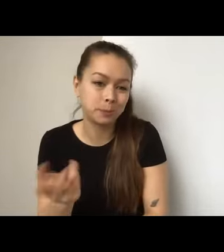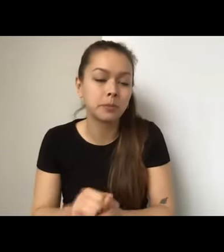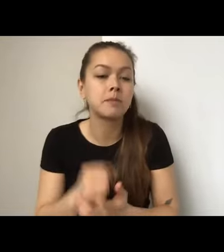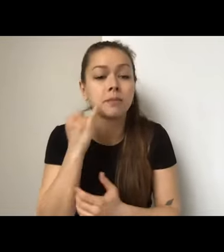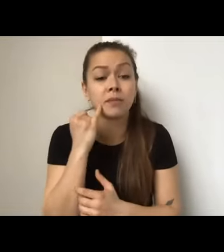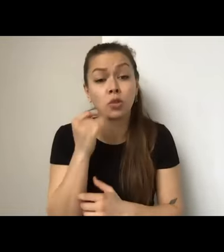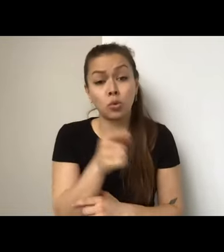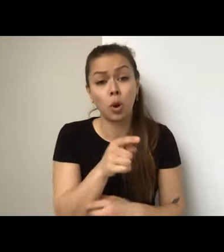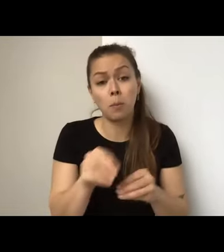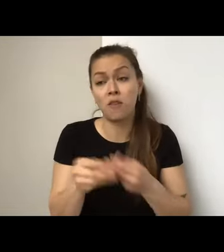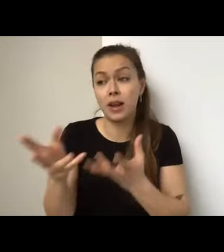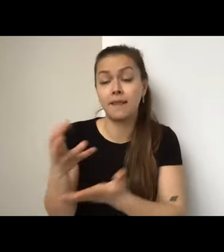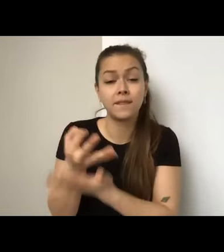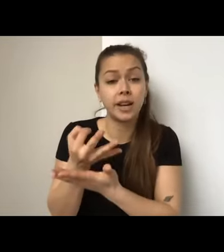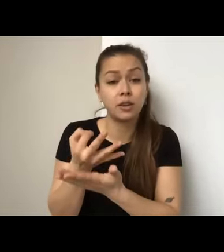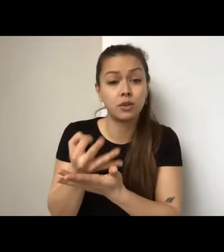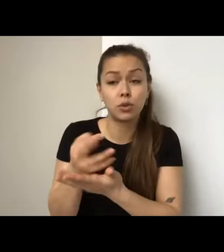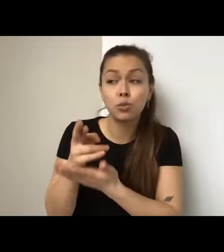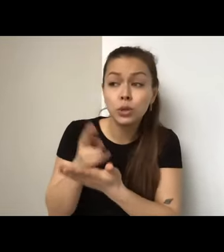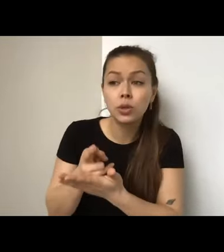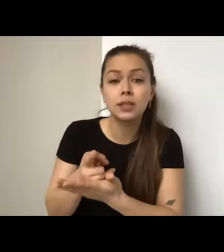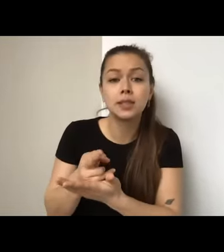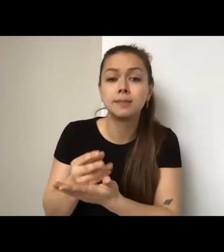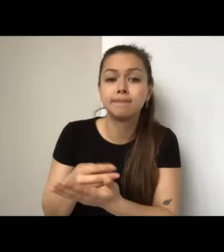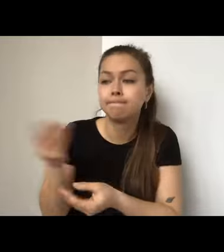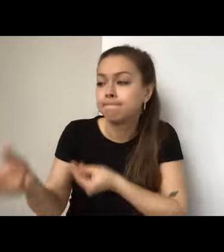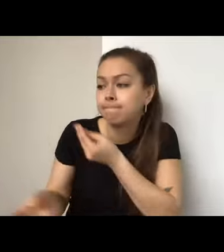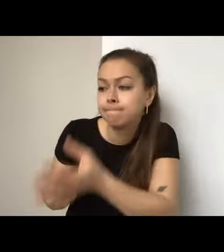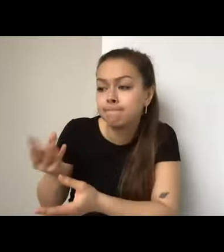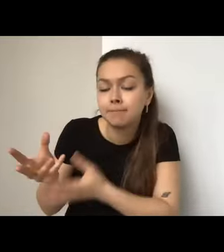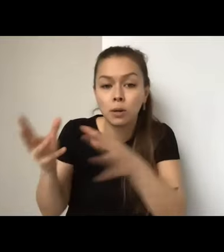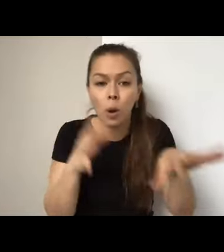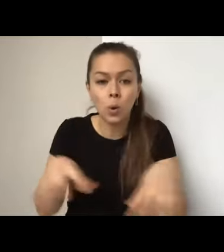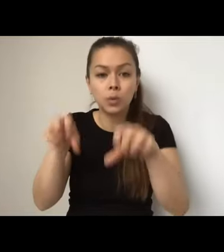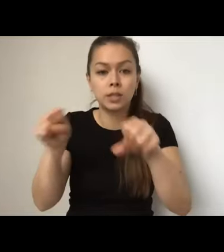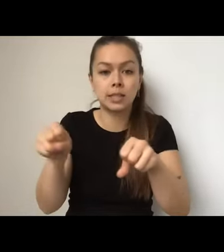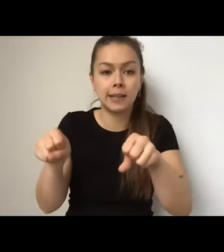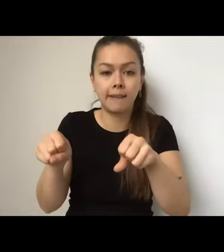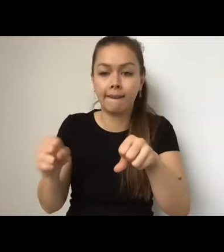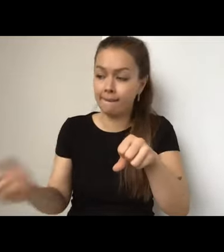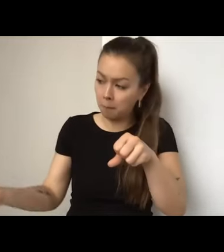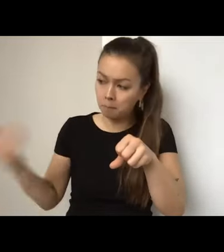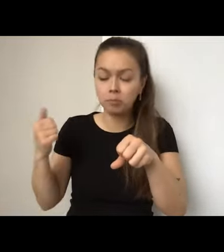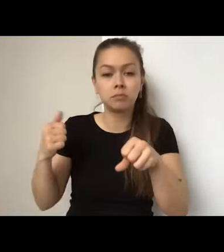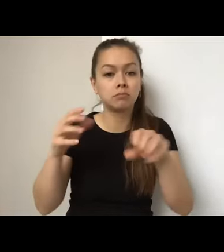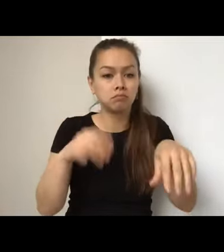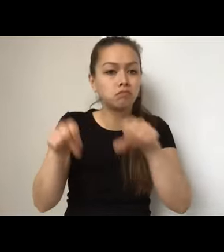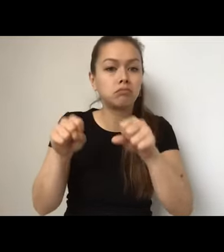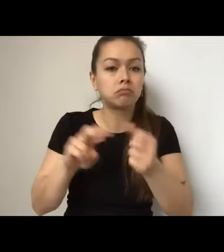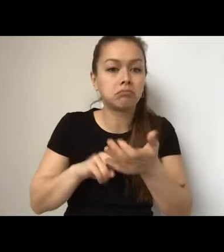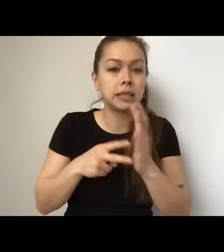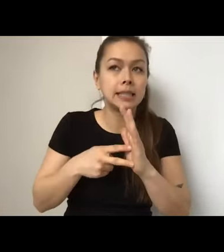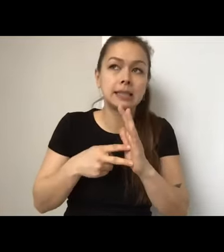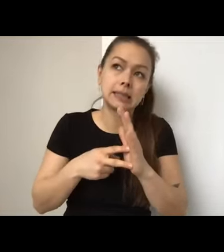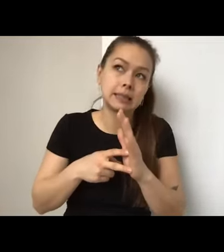resources, um, and, and hosting, um, the, the prototype or, or hosting